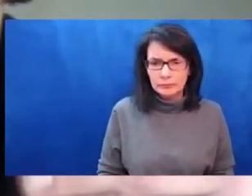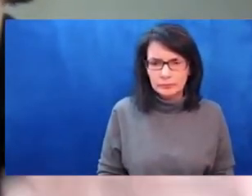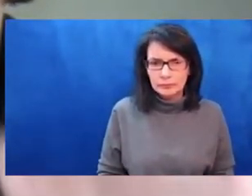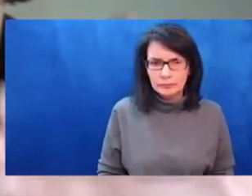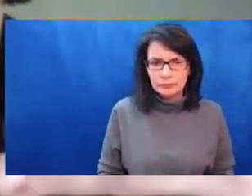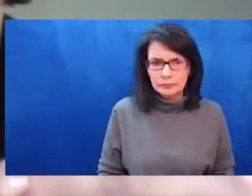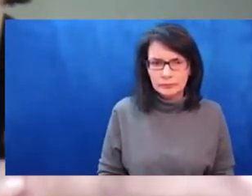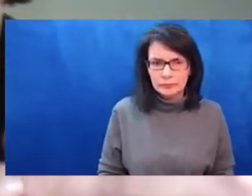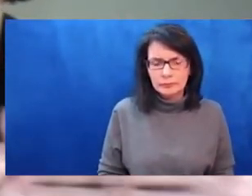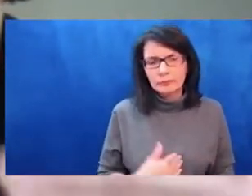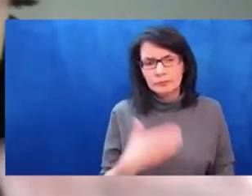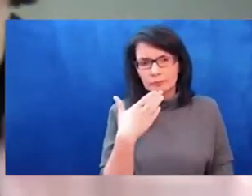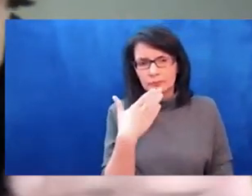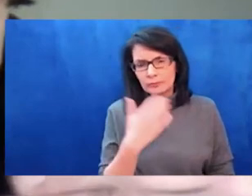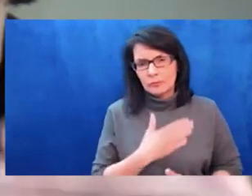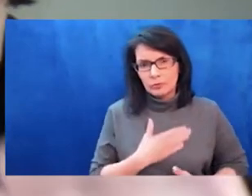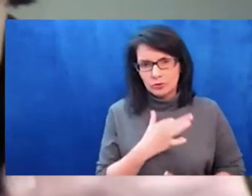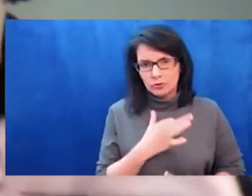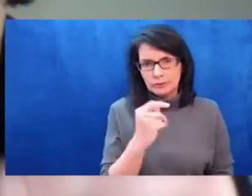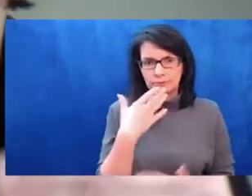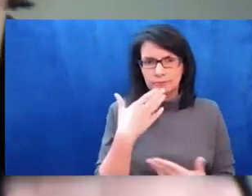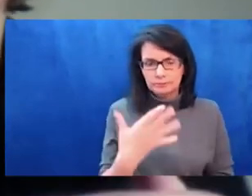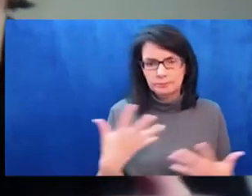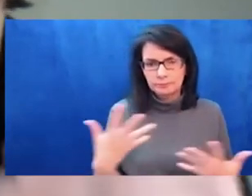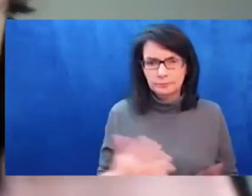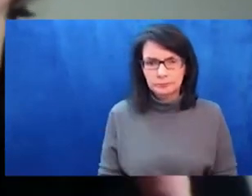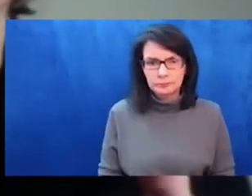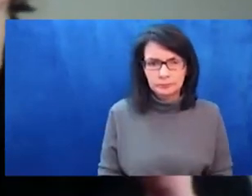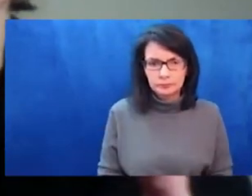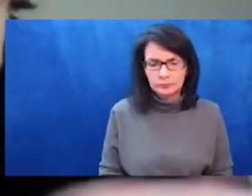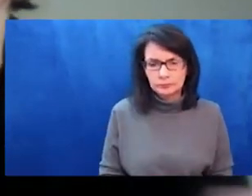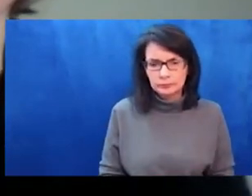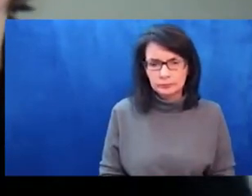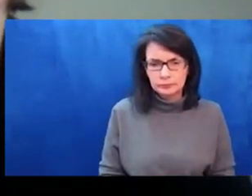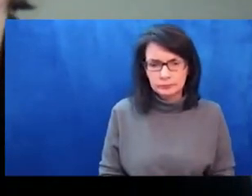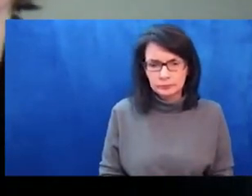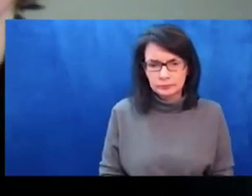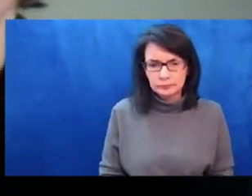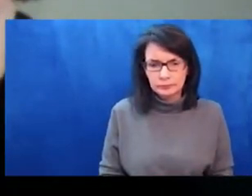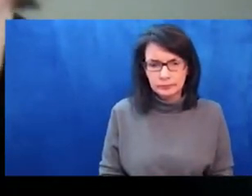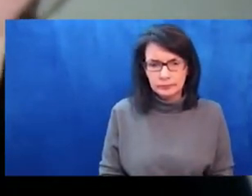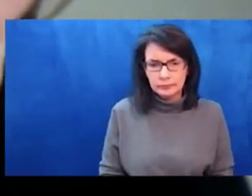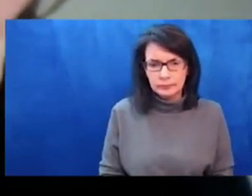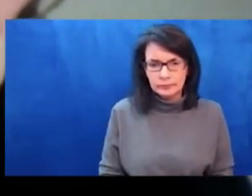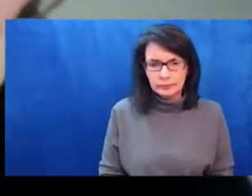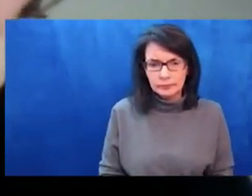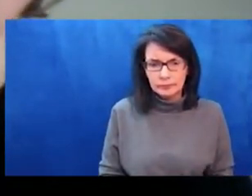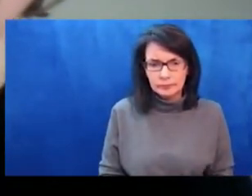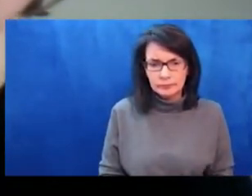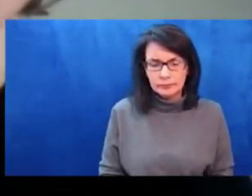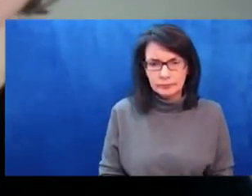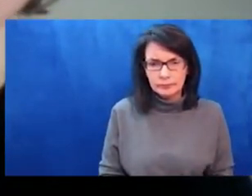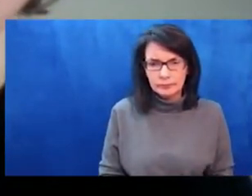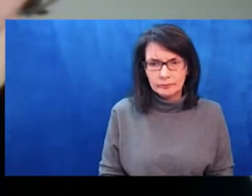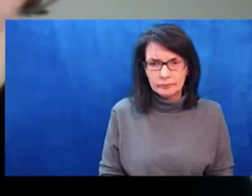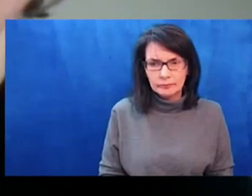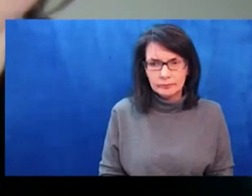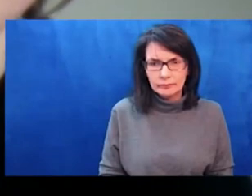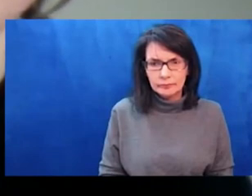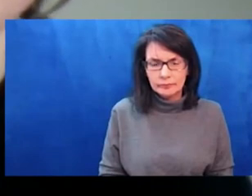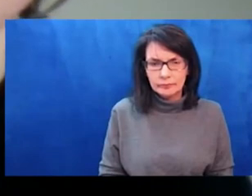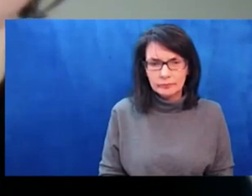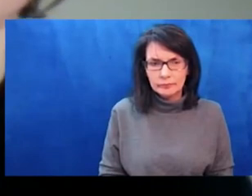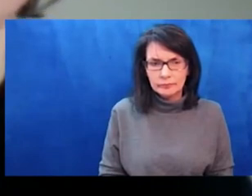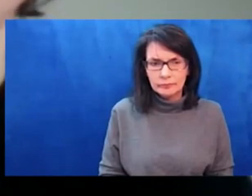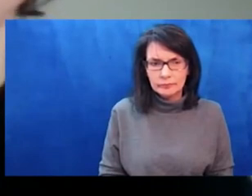the, the war is going to come to you sooner or later anyways. Well, now I'm in it. And I